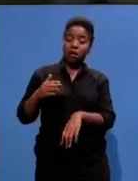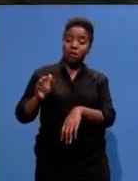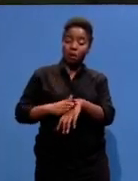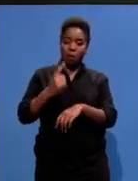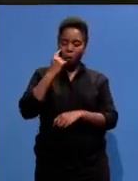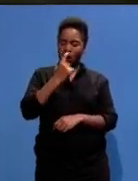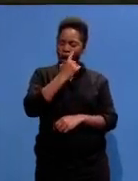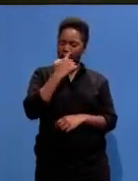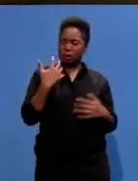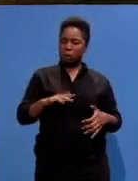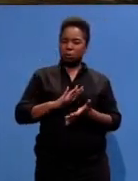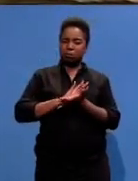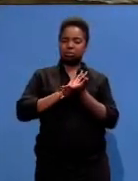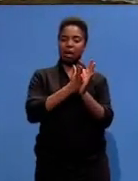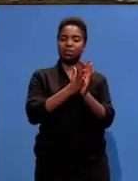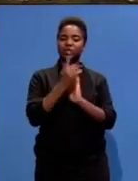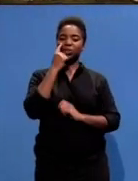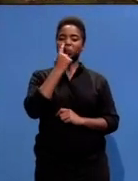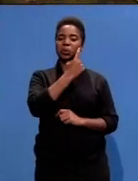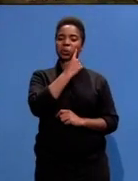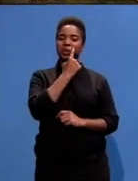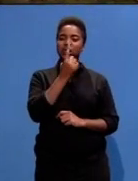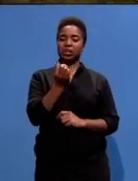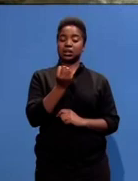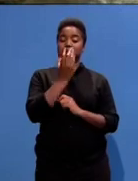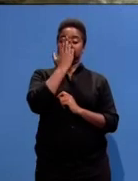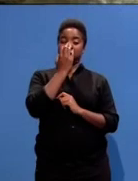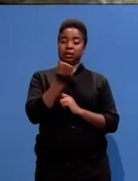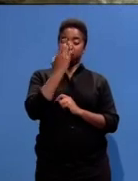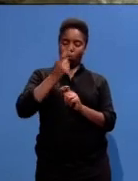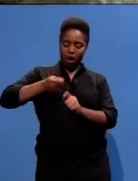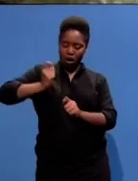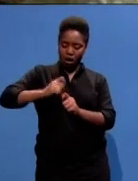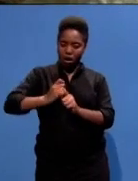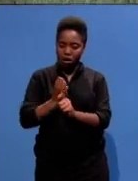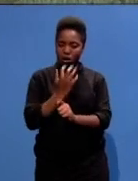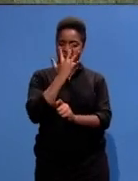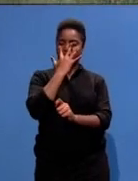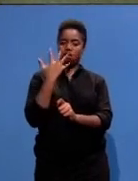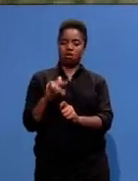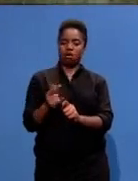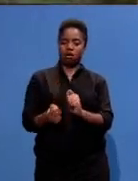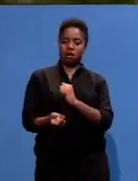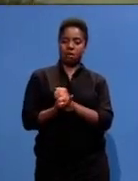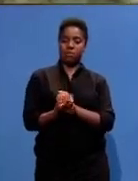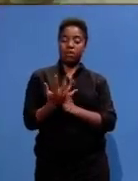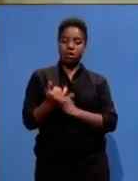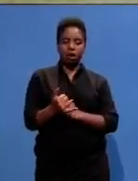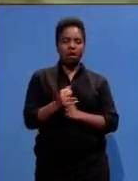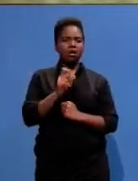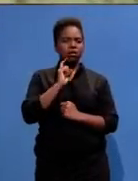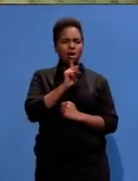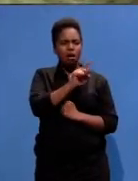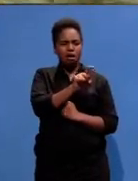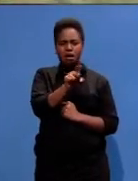eyesight. And yet, in an unexpected way, it opened all their eyes to the opportunities they had in each other's company.